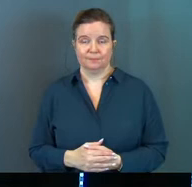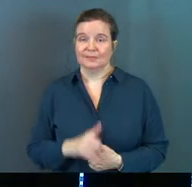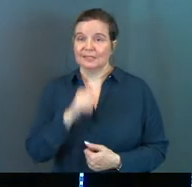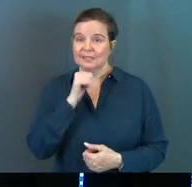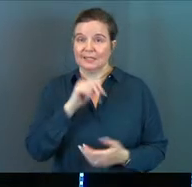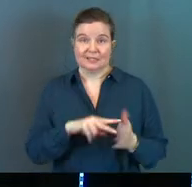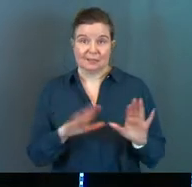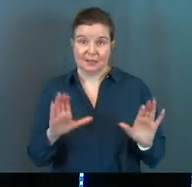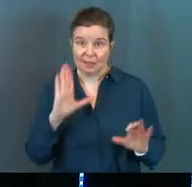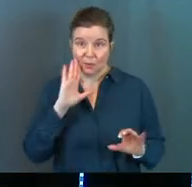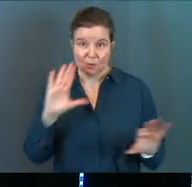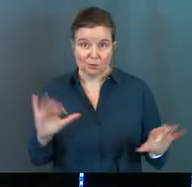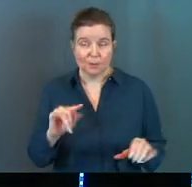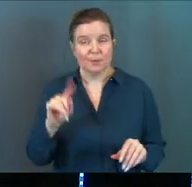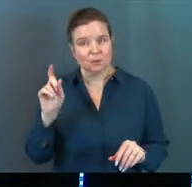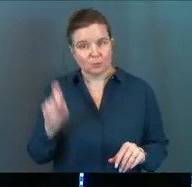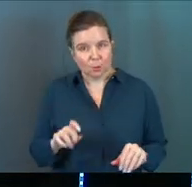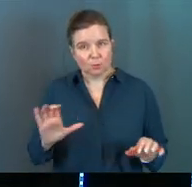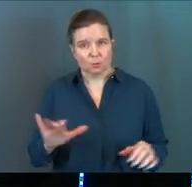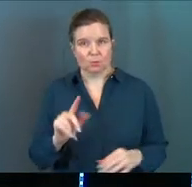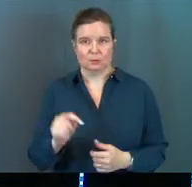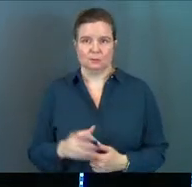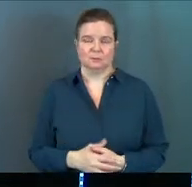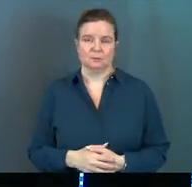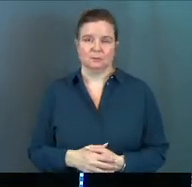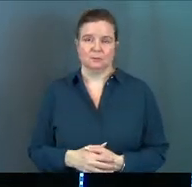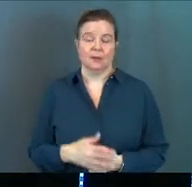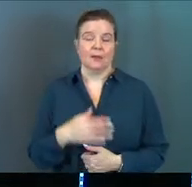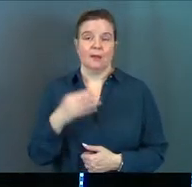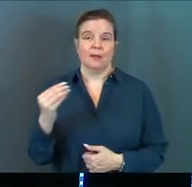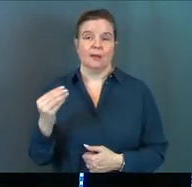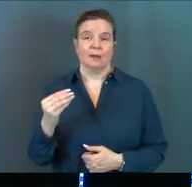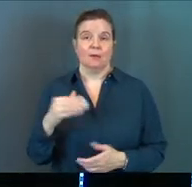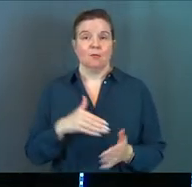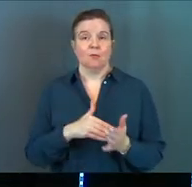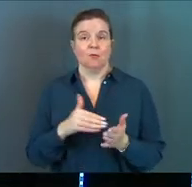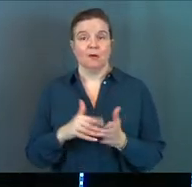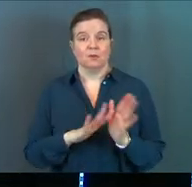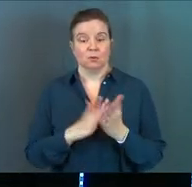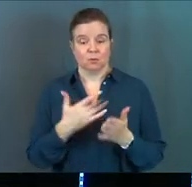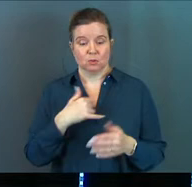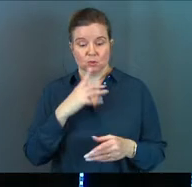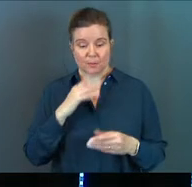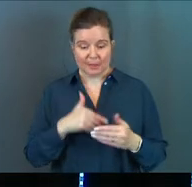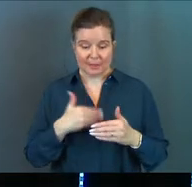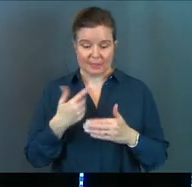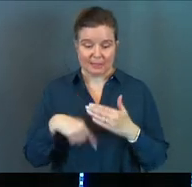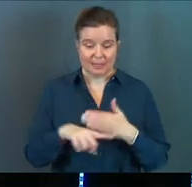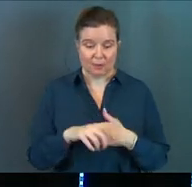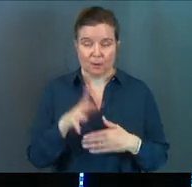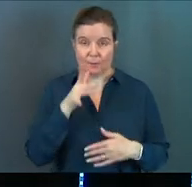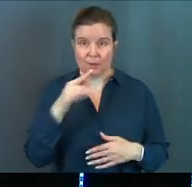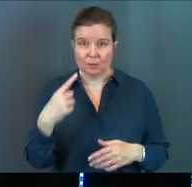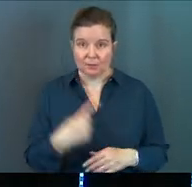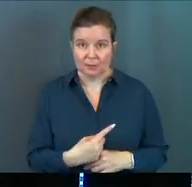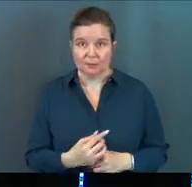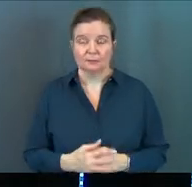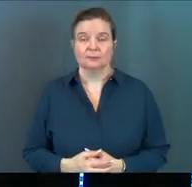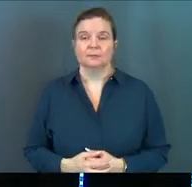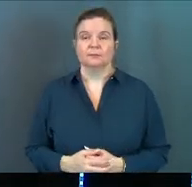It doesn't mean they'll do it. But it's what they're supposed to do. And often in the scripture, we'll talk about this next week on Mother's Day.